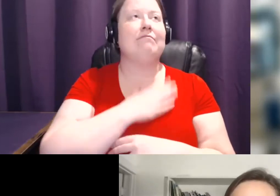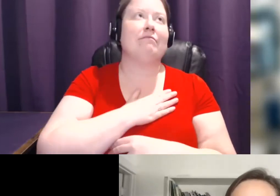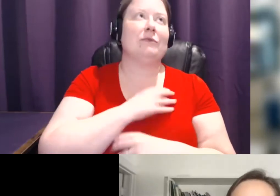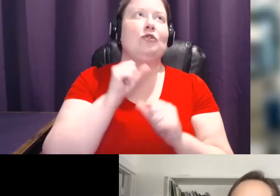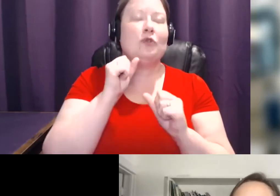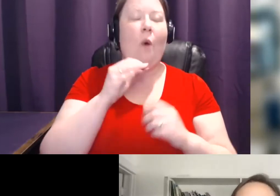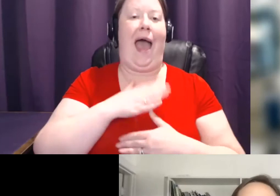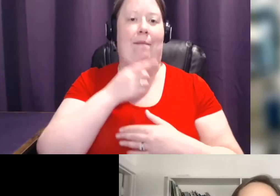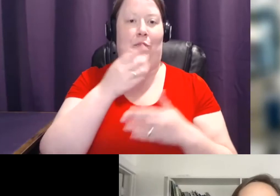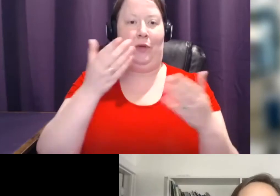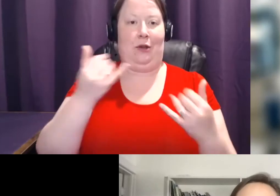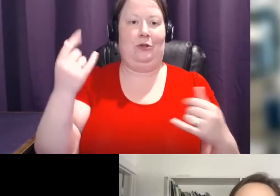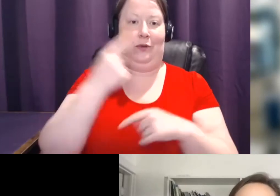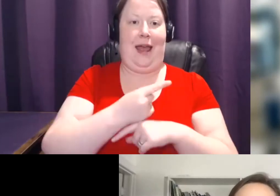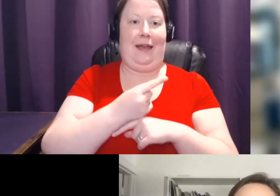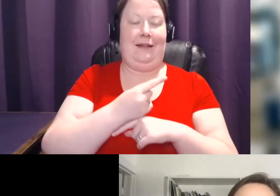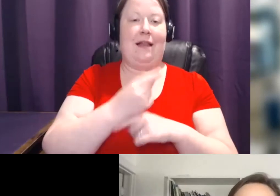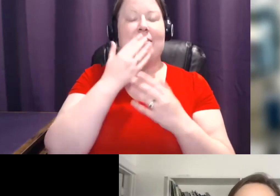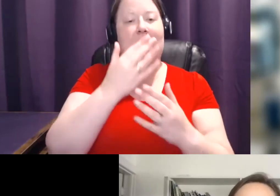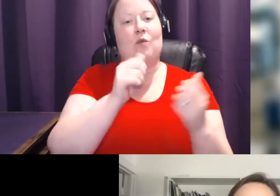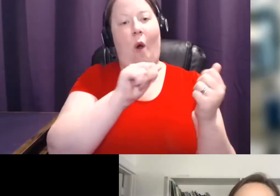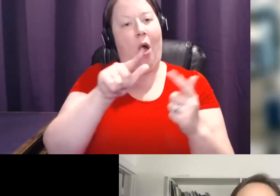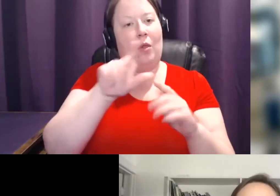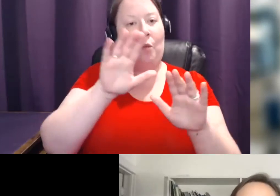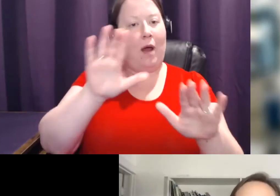with us today. Thank you to all of our wonderful panelists.